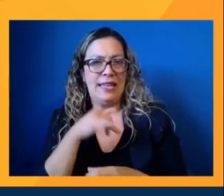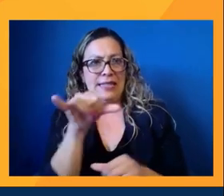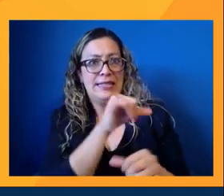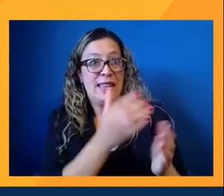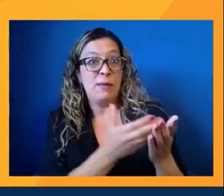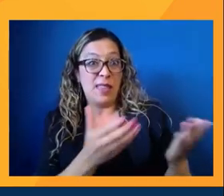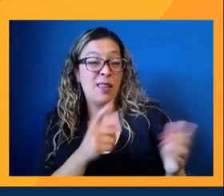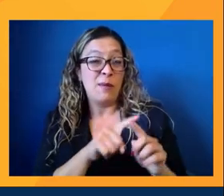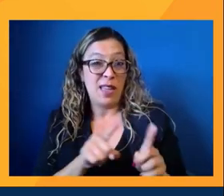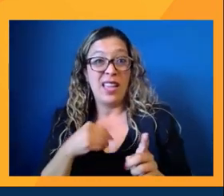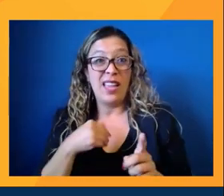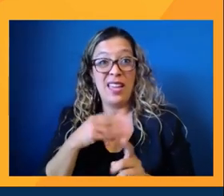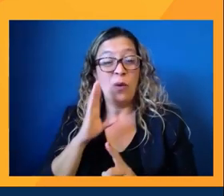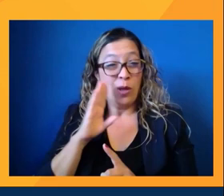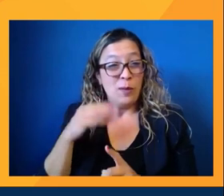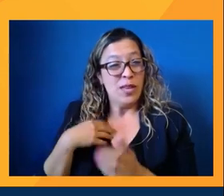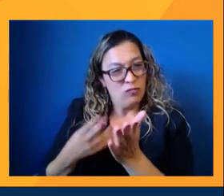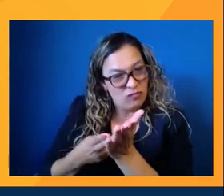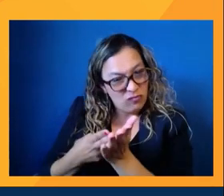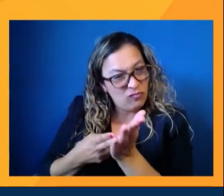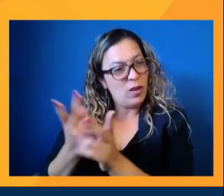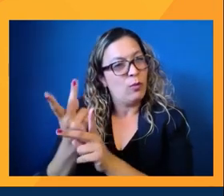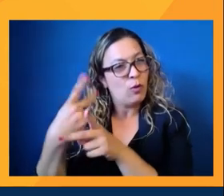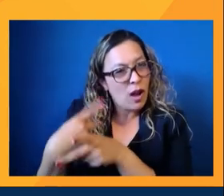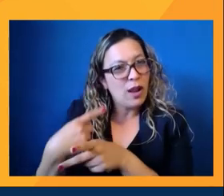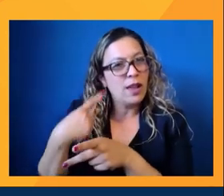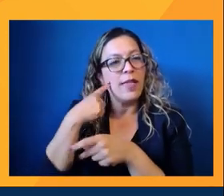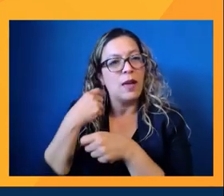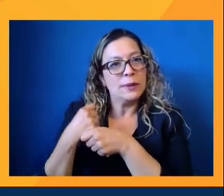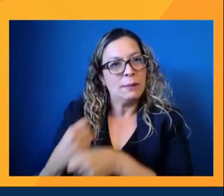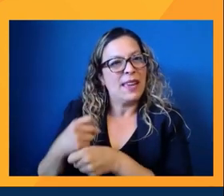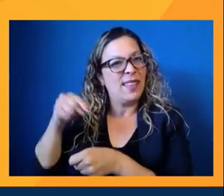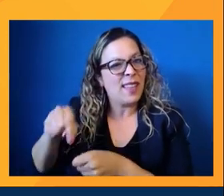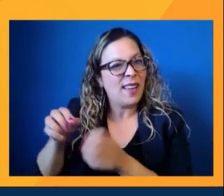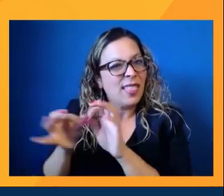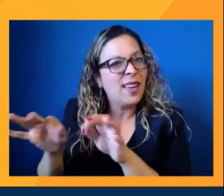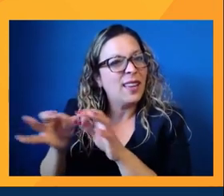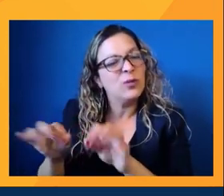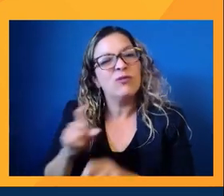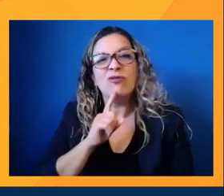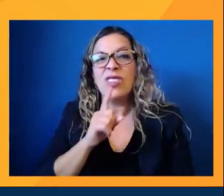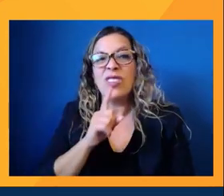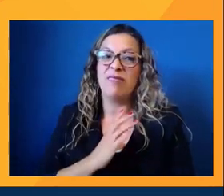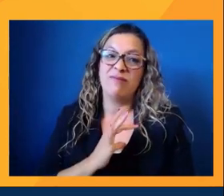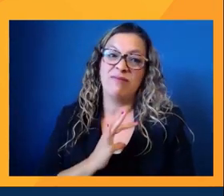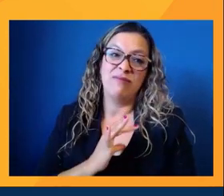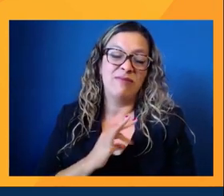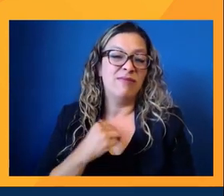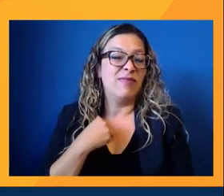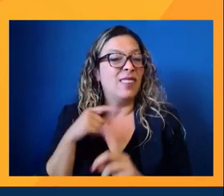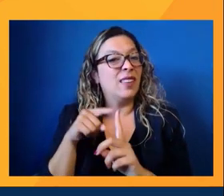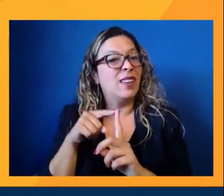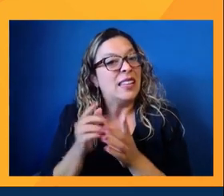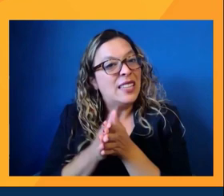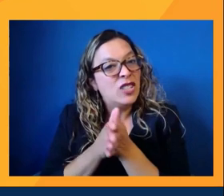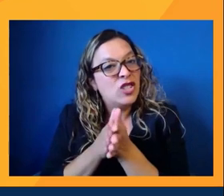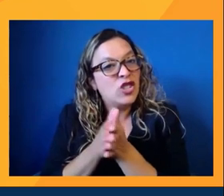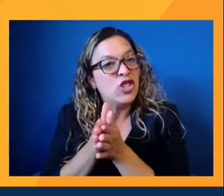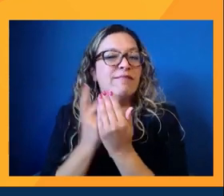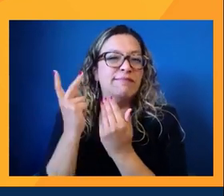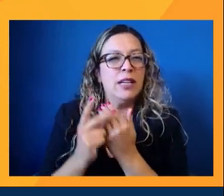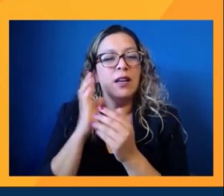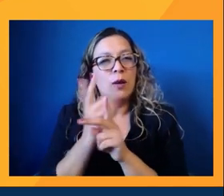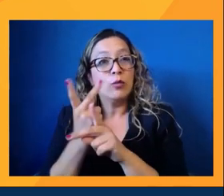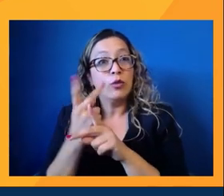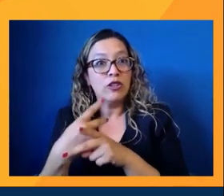sound like a genuine product that was produced in that language. We have a really great initiative or a great production coming